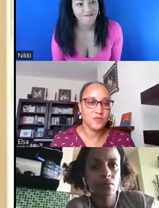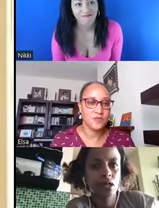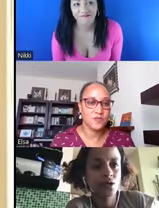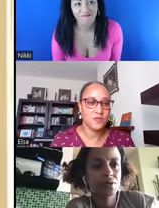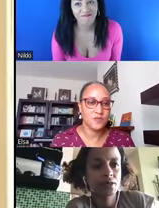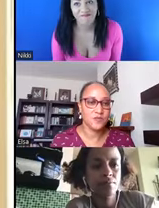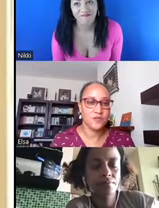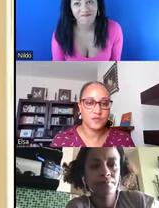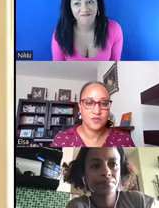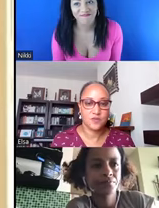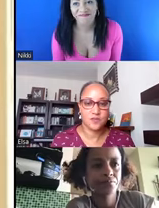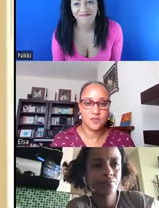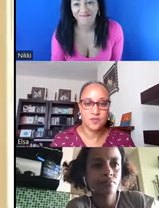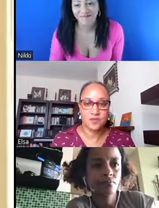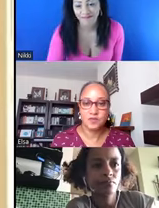Now, can you see it?